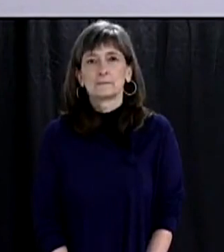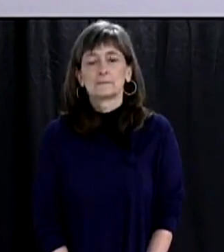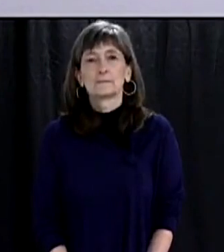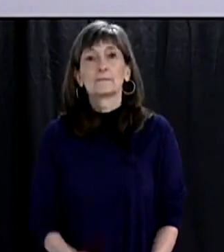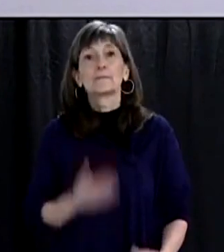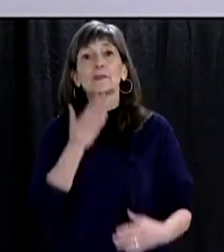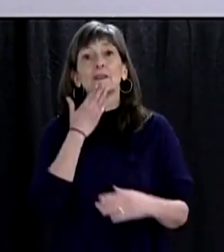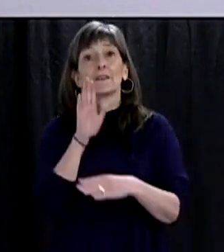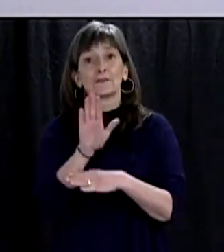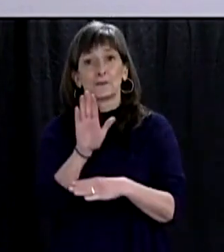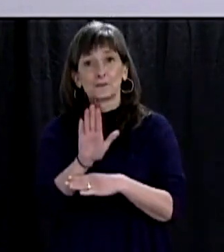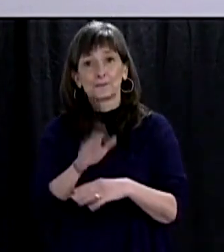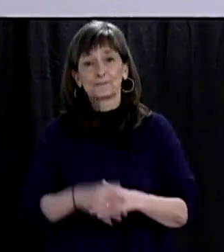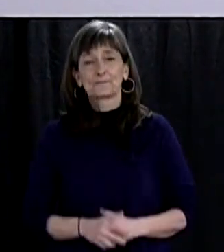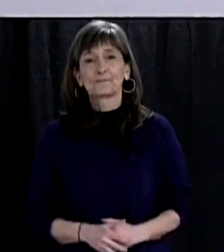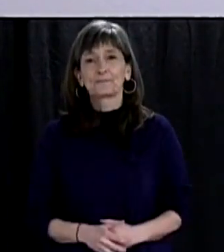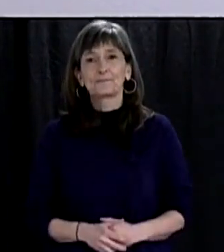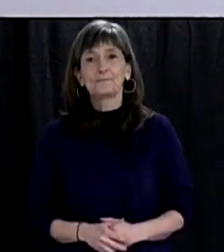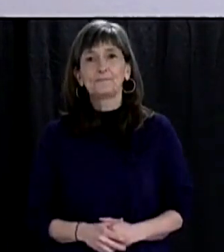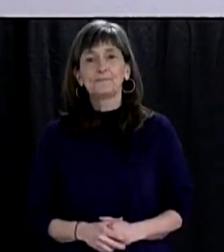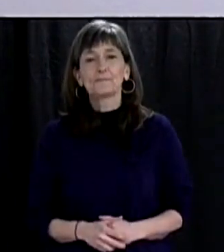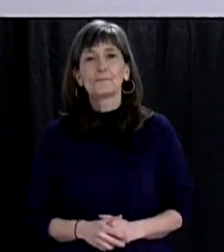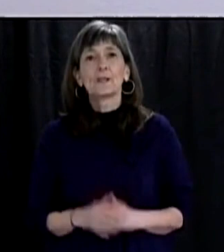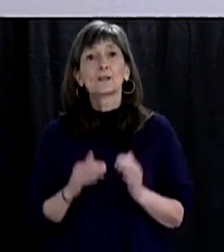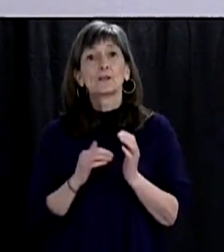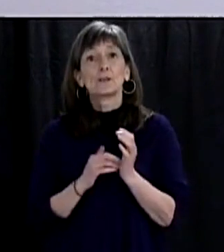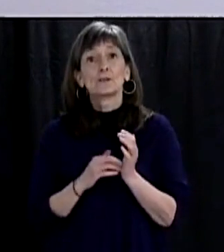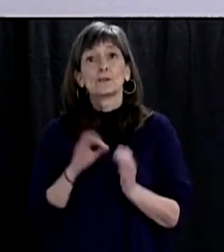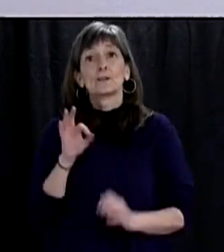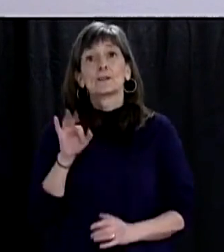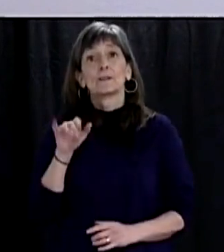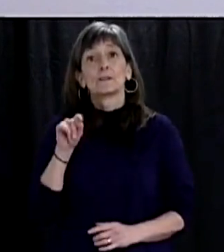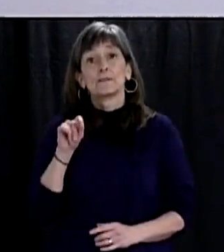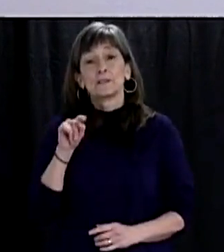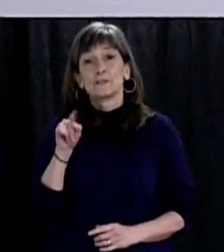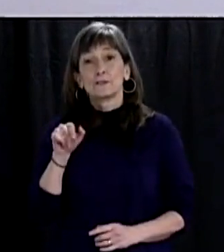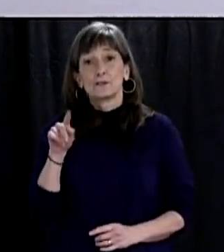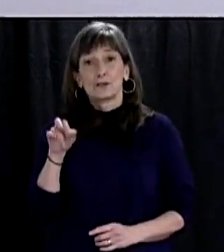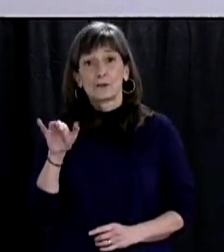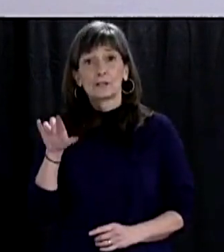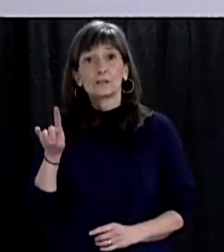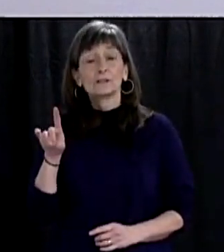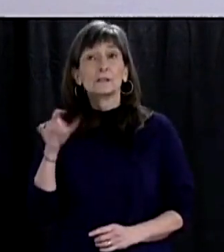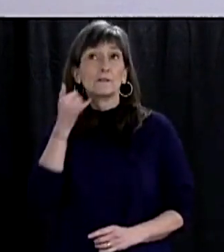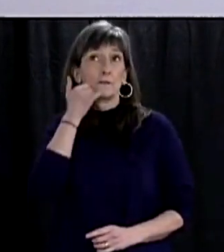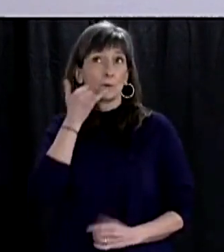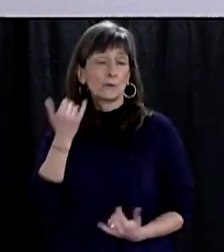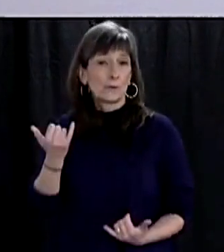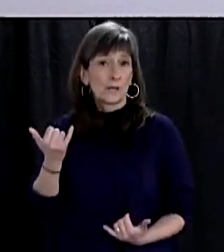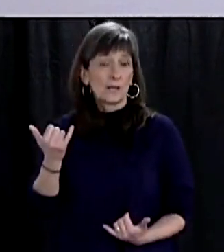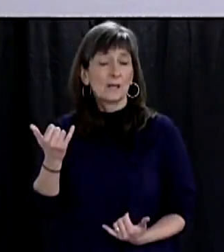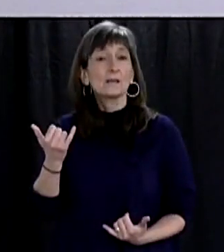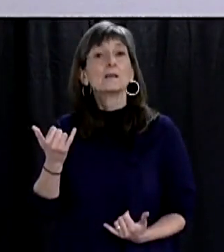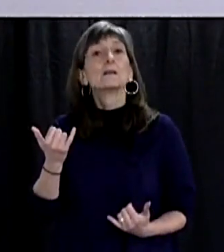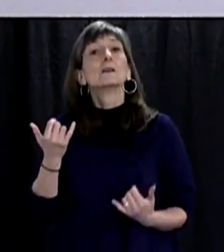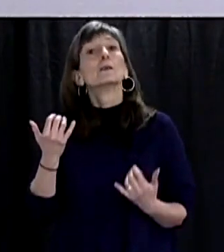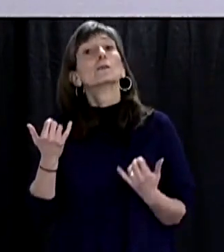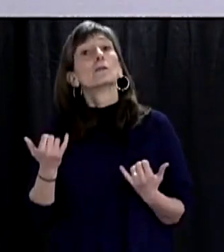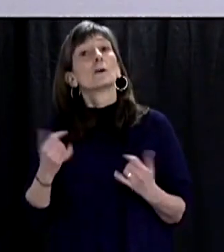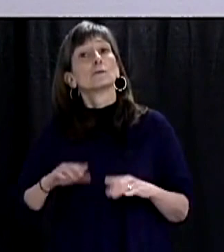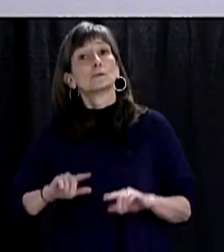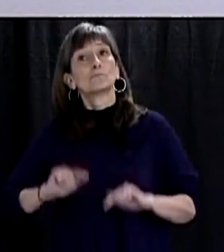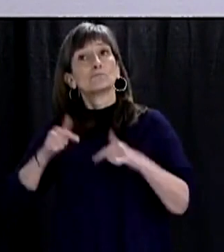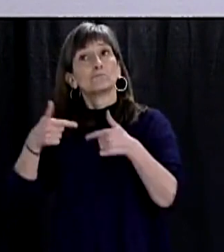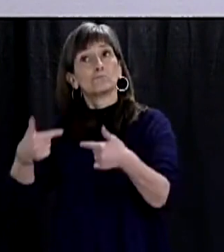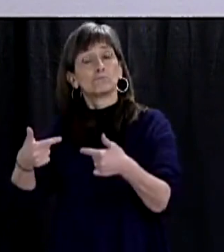Good afternoon, everyone. Dr. Fitzgerald will be attending by phone today, so to get this media availability